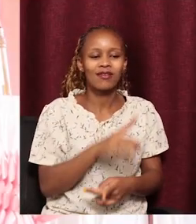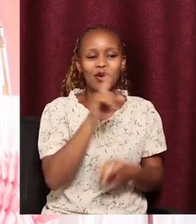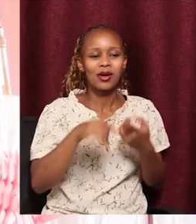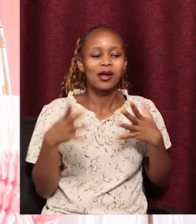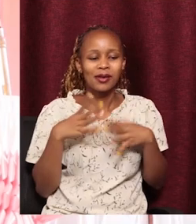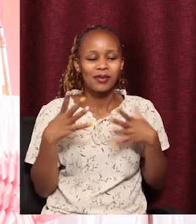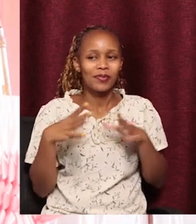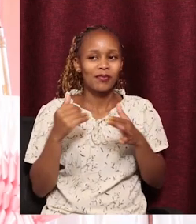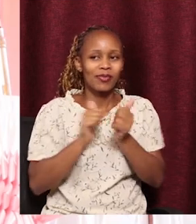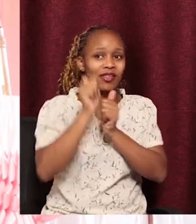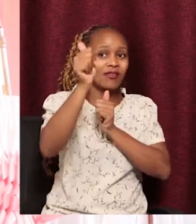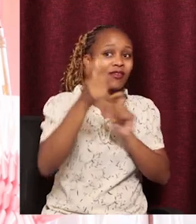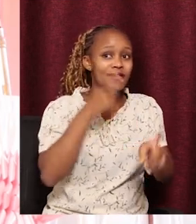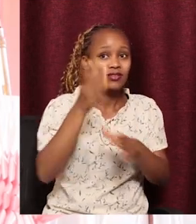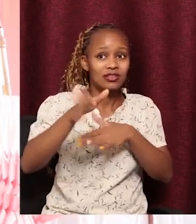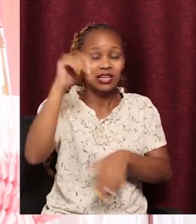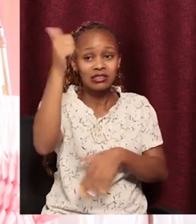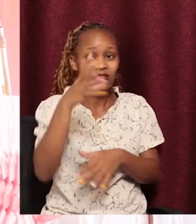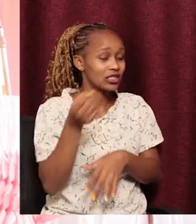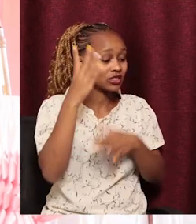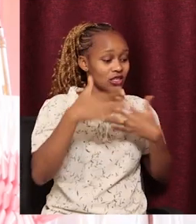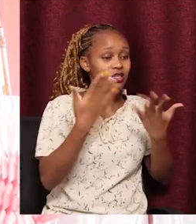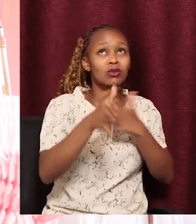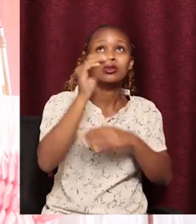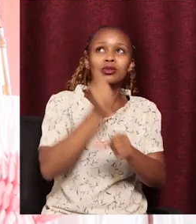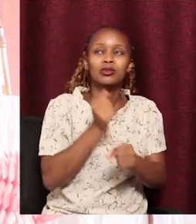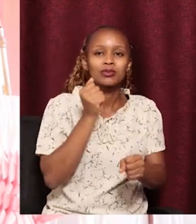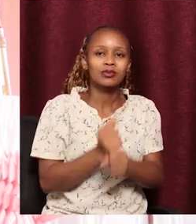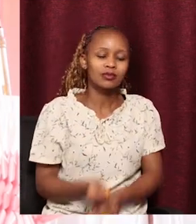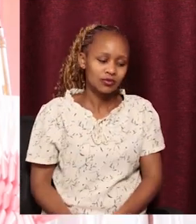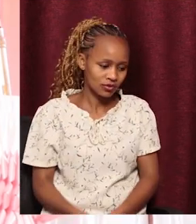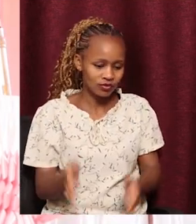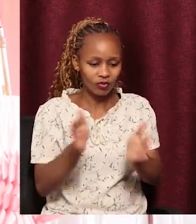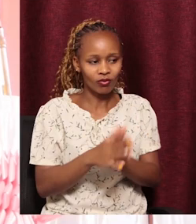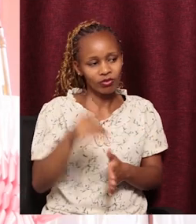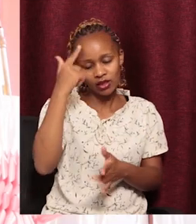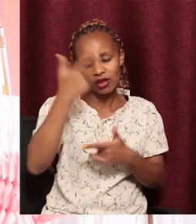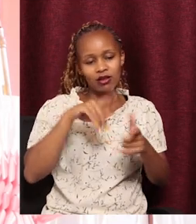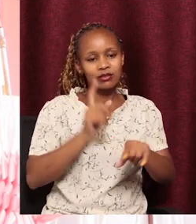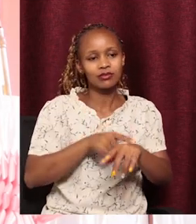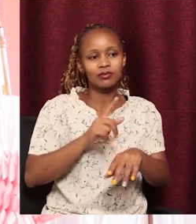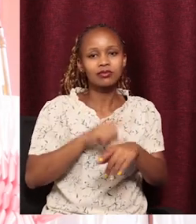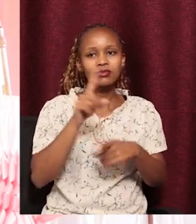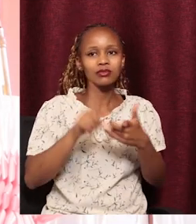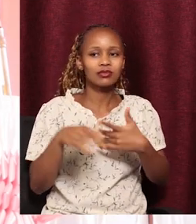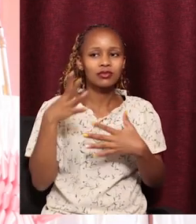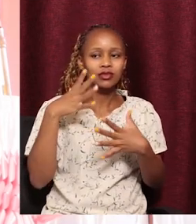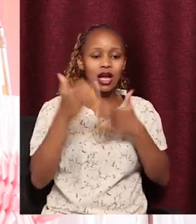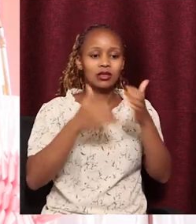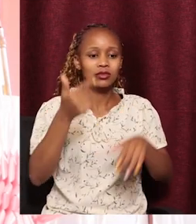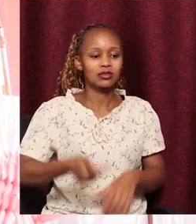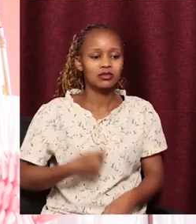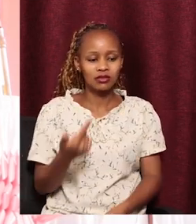when people are away from God, they will never understand how God works. And you know, there comes a time when you don't explain